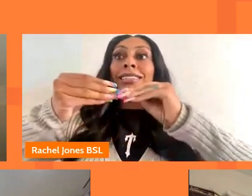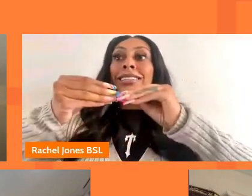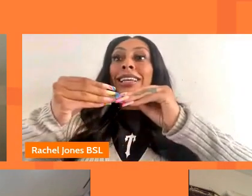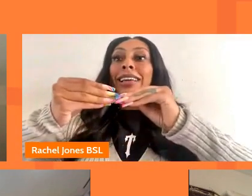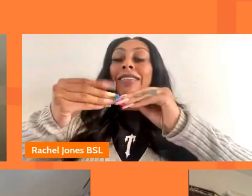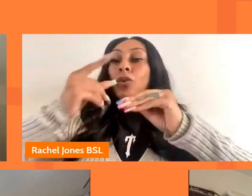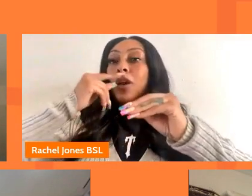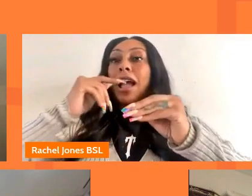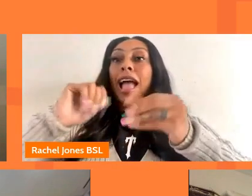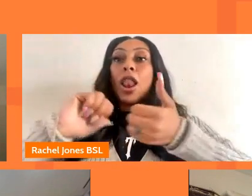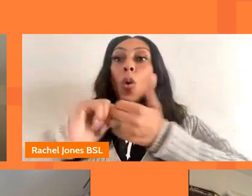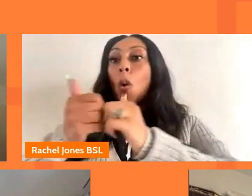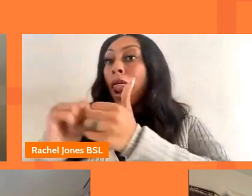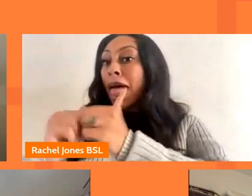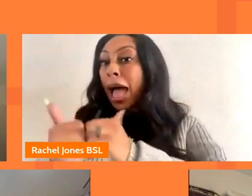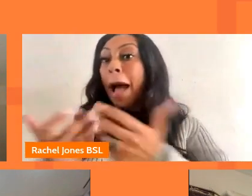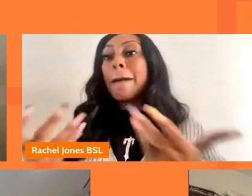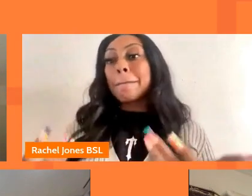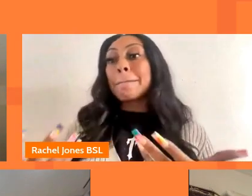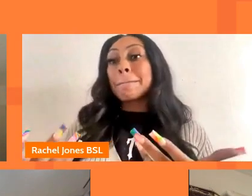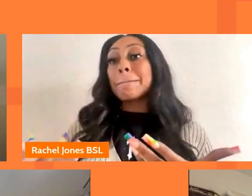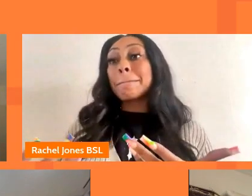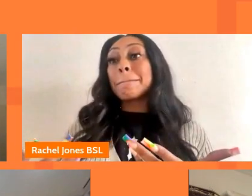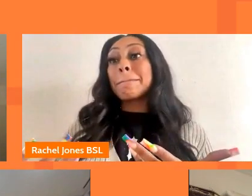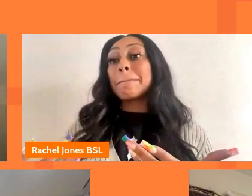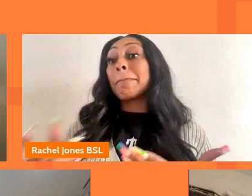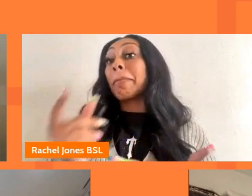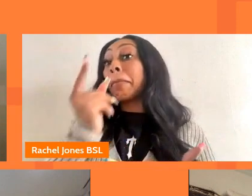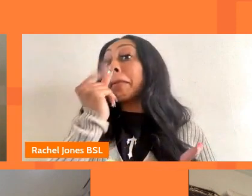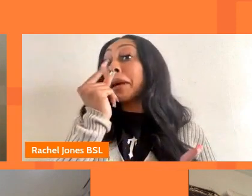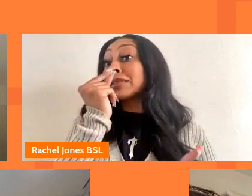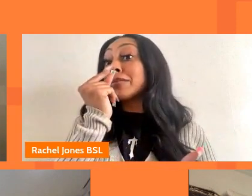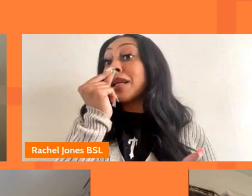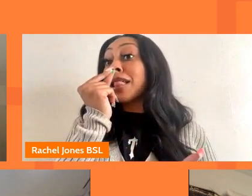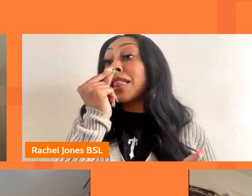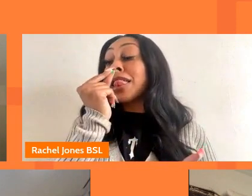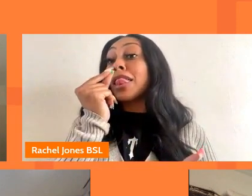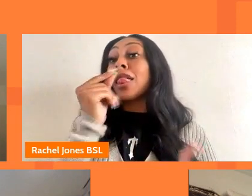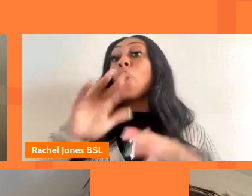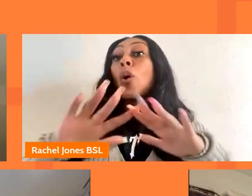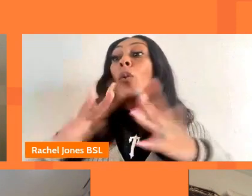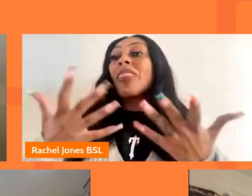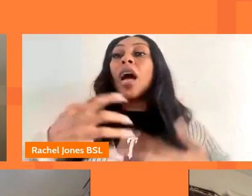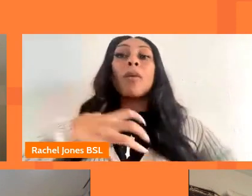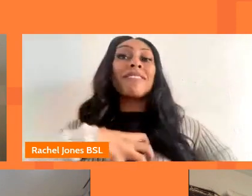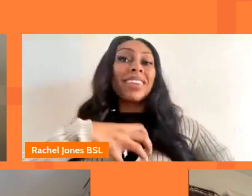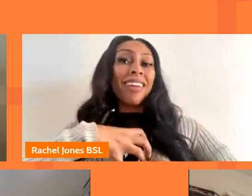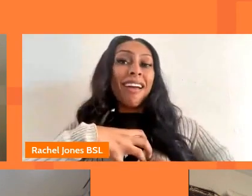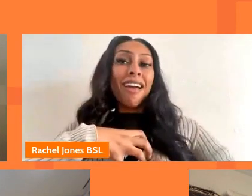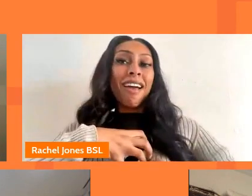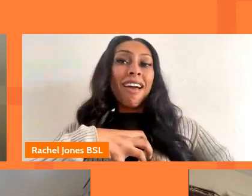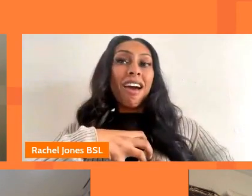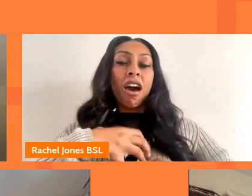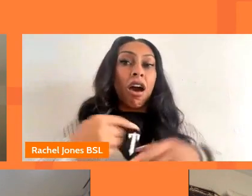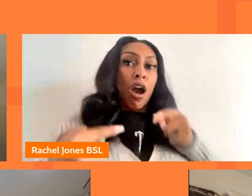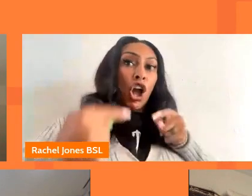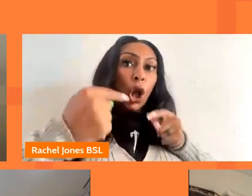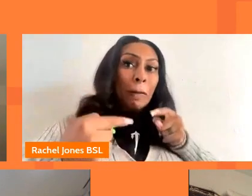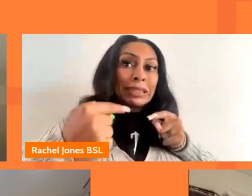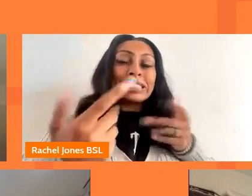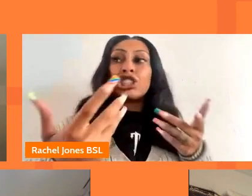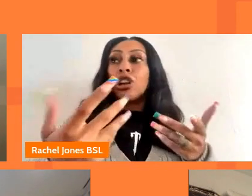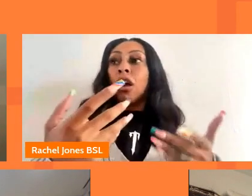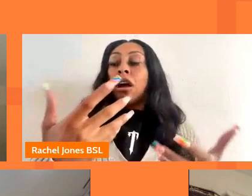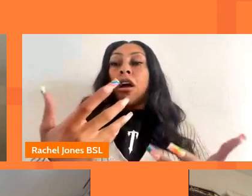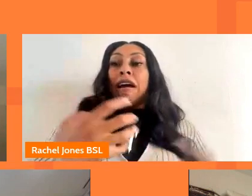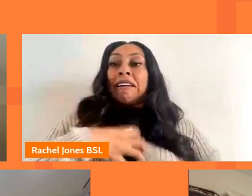um and crucially for them to be able to do that without fear of competition you know without fearing